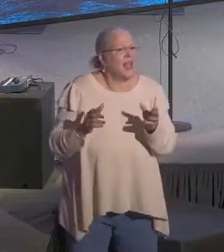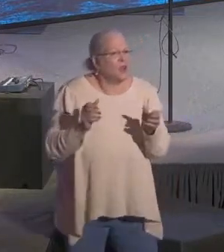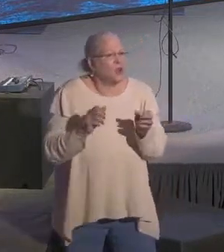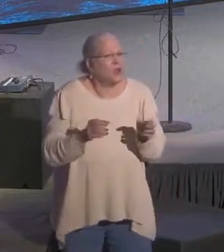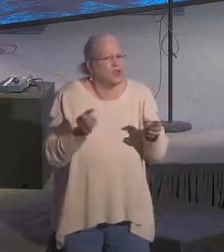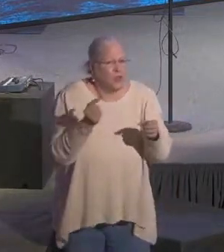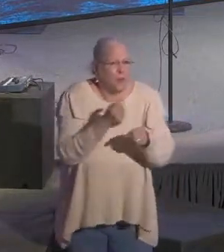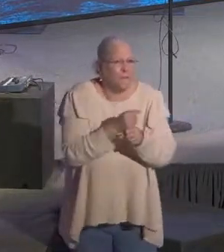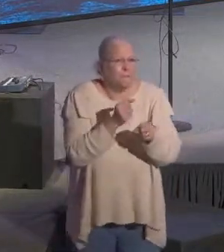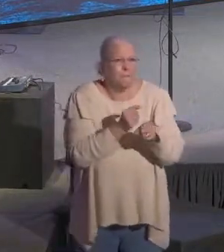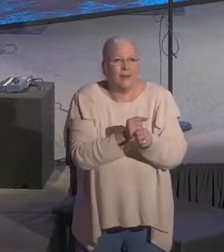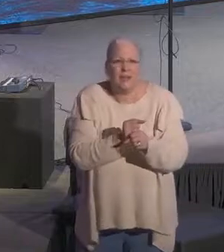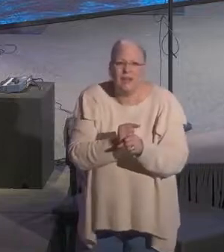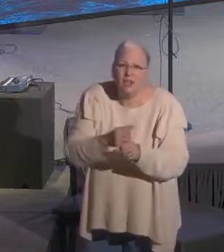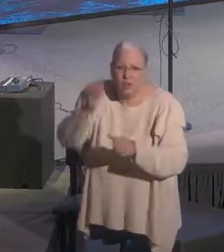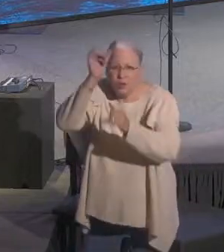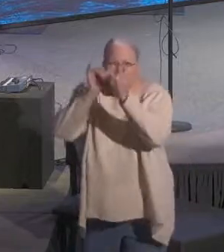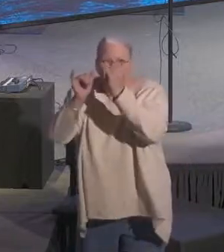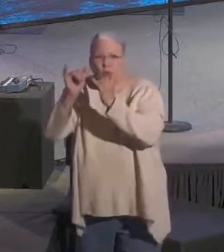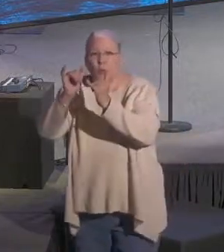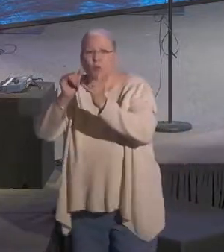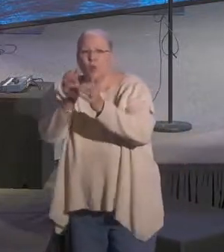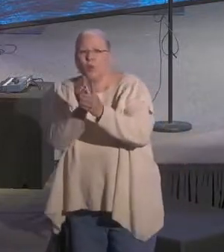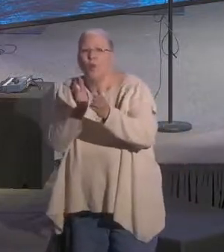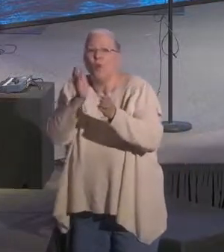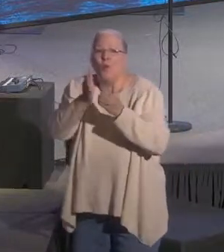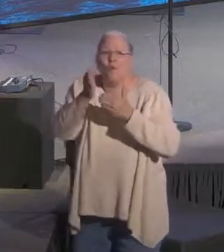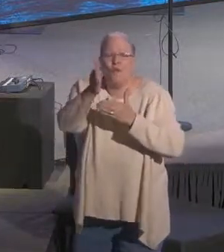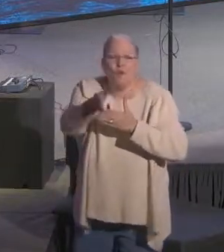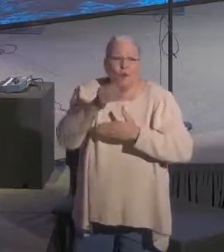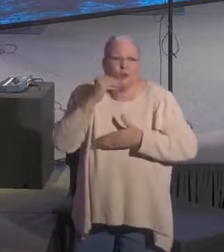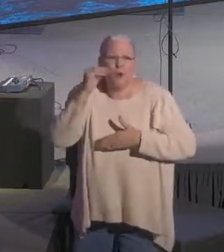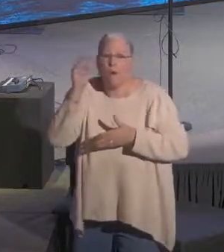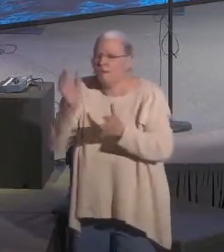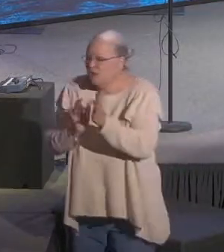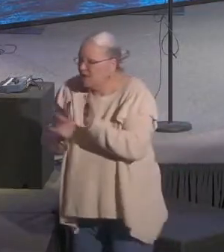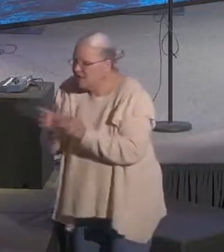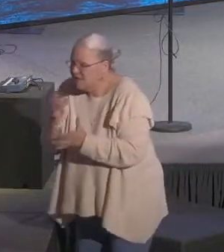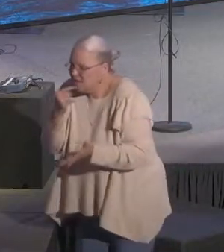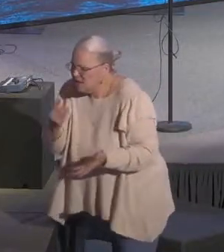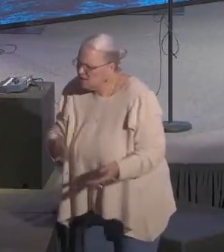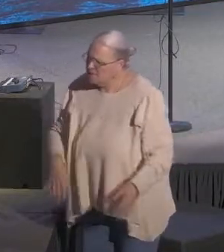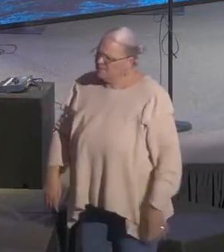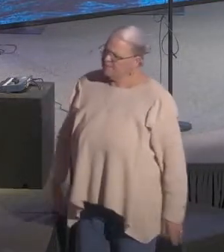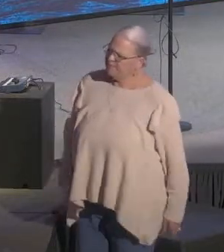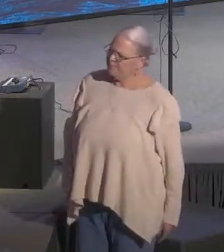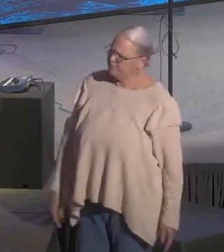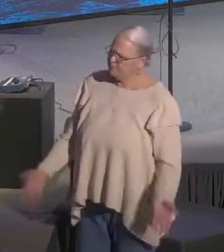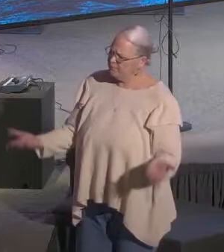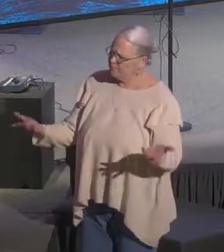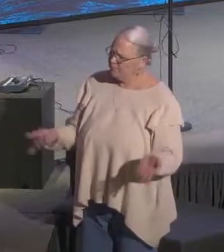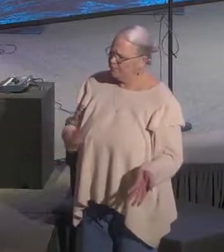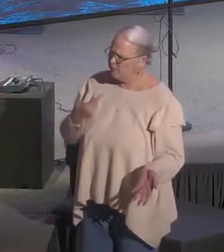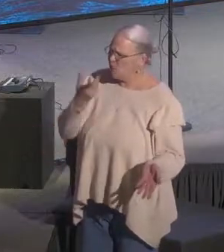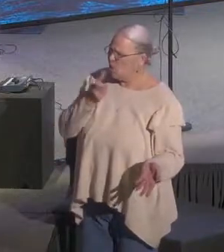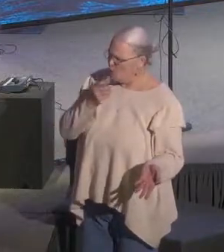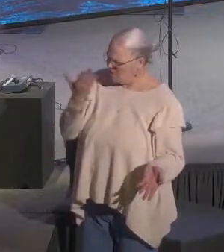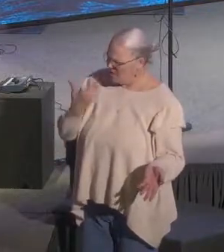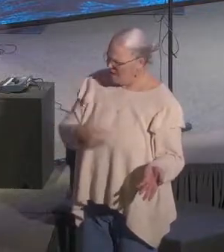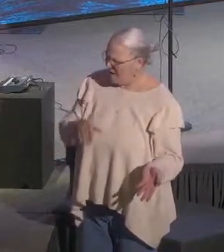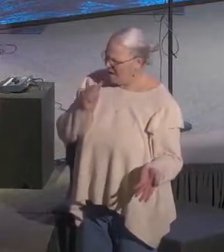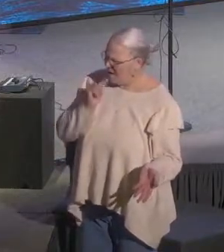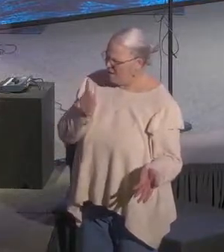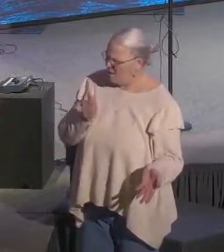determine your eternal destiny. Jesus says, who do you say I am? Every